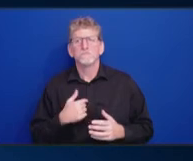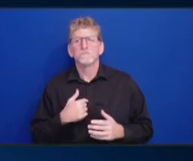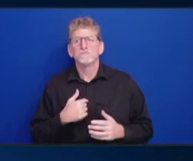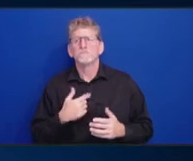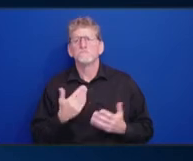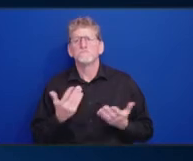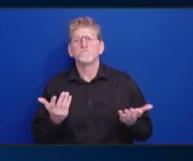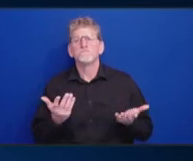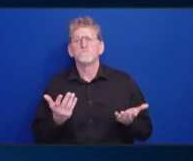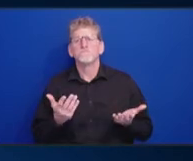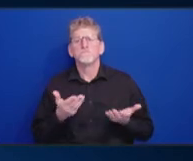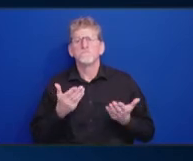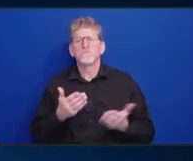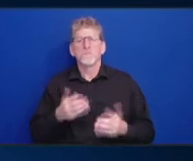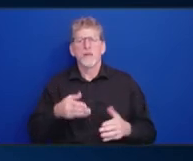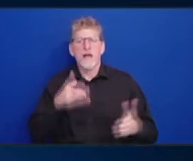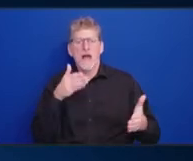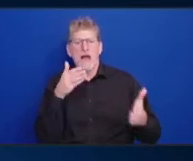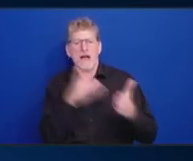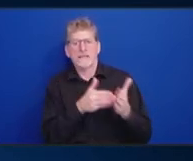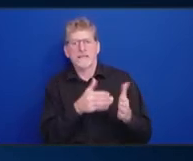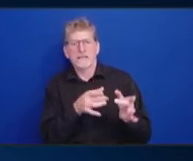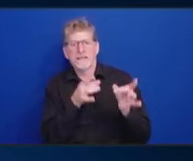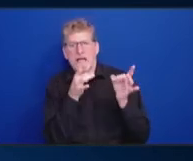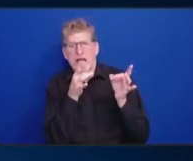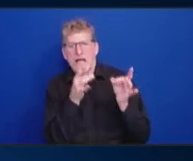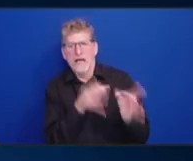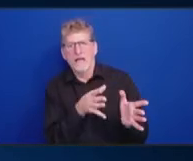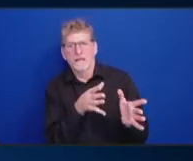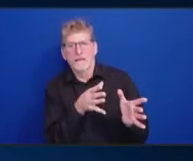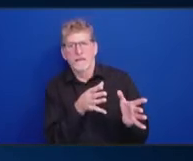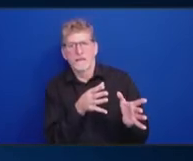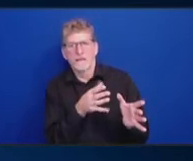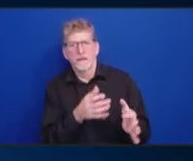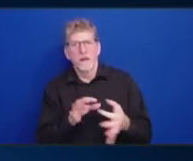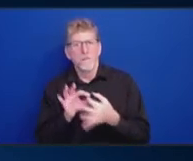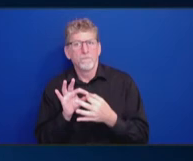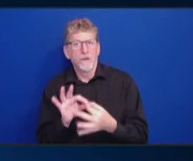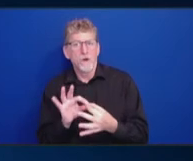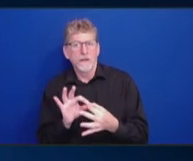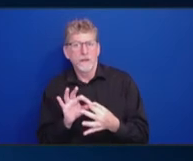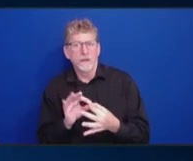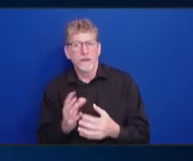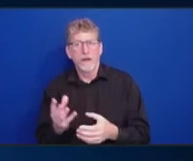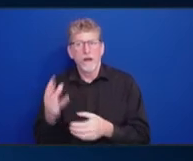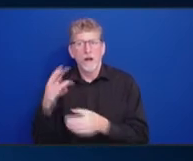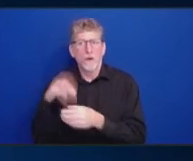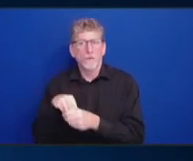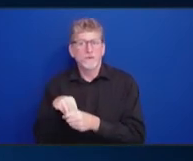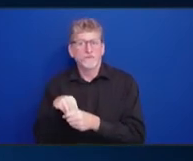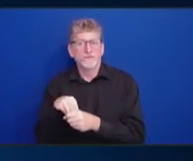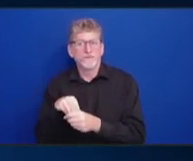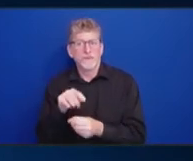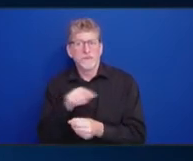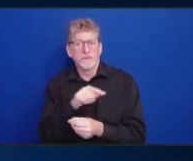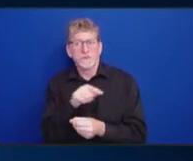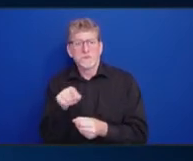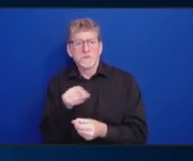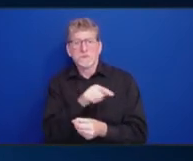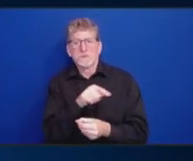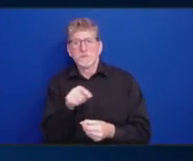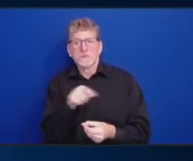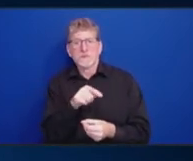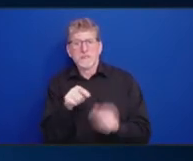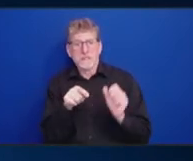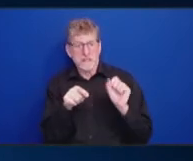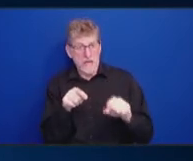Asian, anti-Asian hate, belonging, and inclusion. Could we incorporate the immigration work into that instead